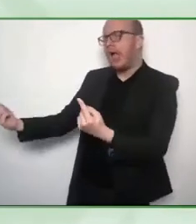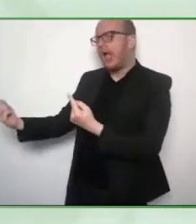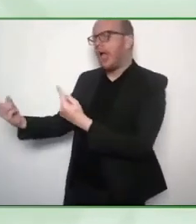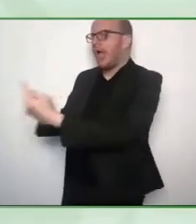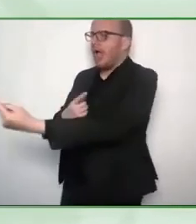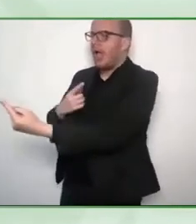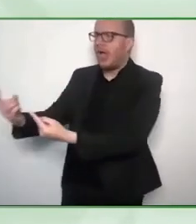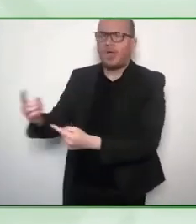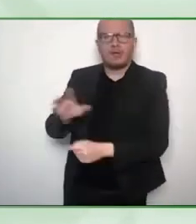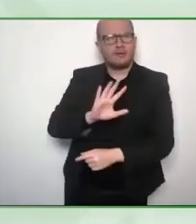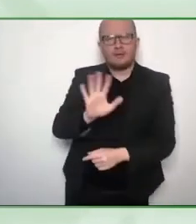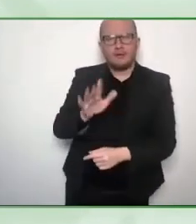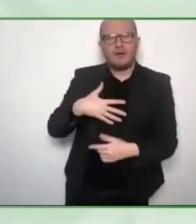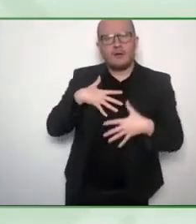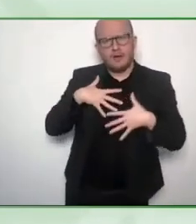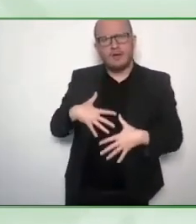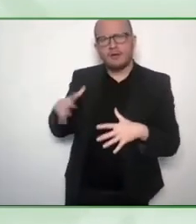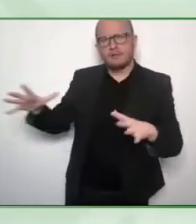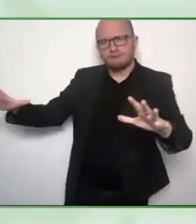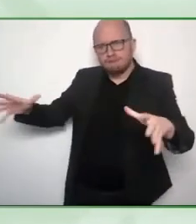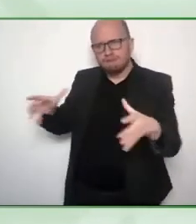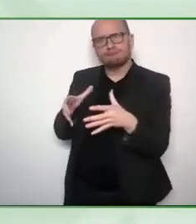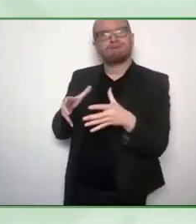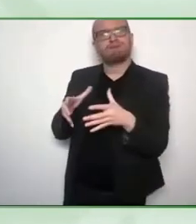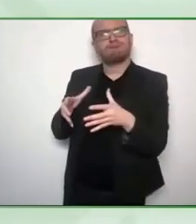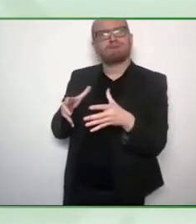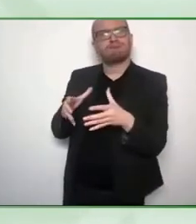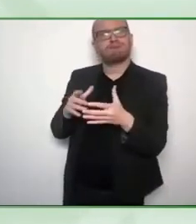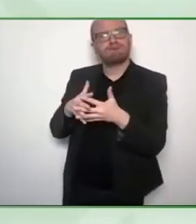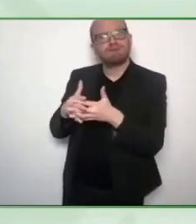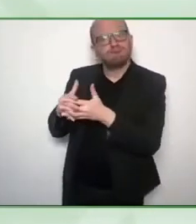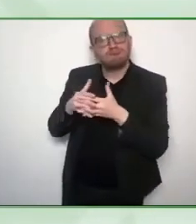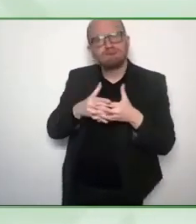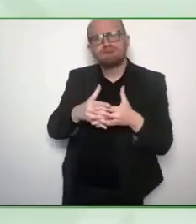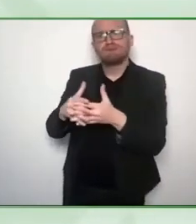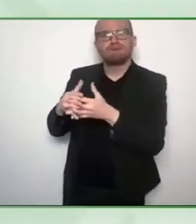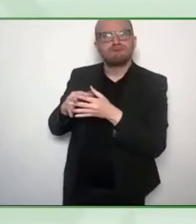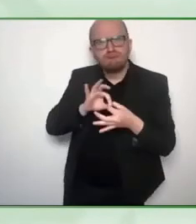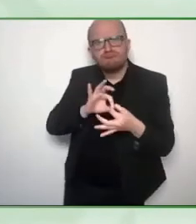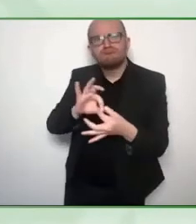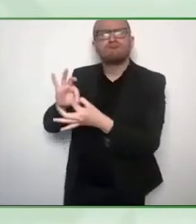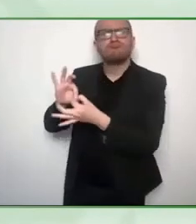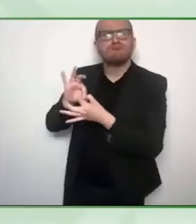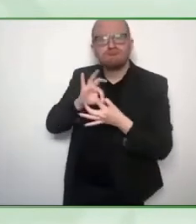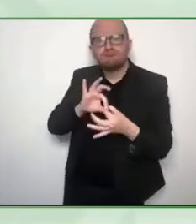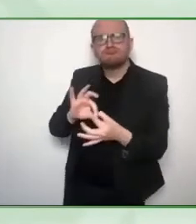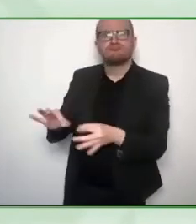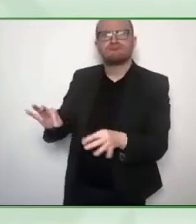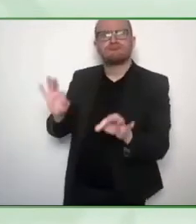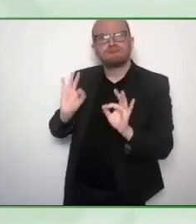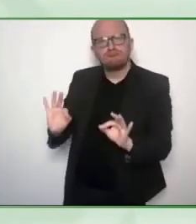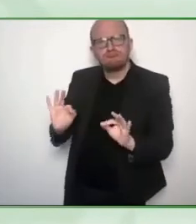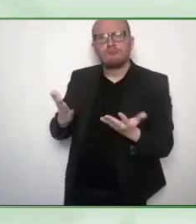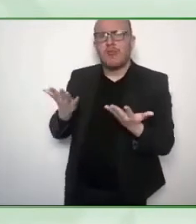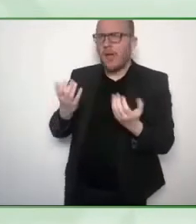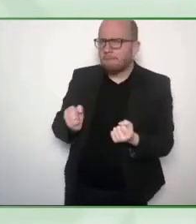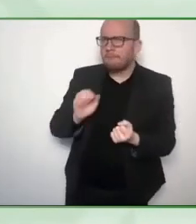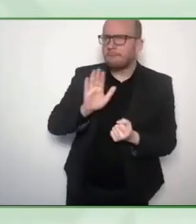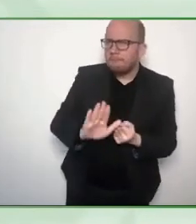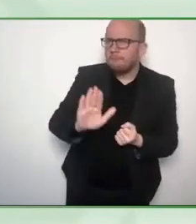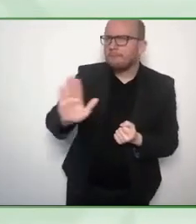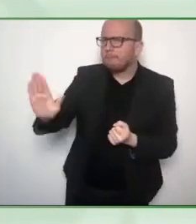that there are some amazing solutions that exist across the world, but they're working in silos.